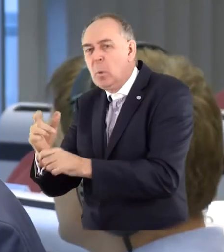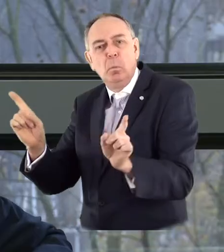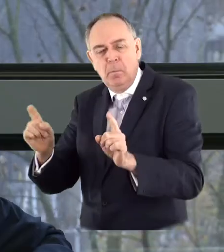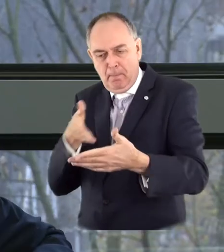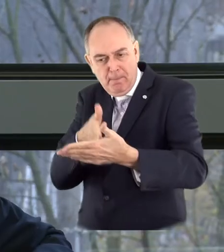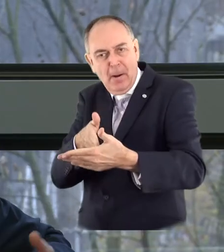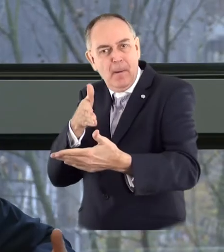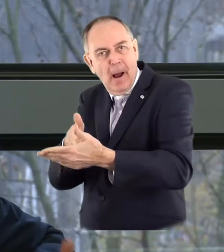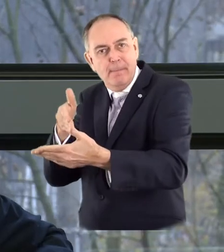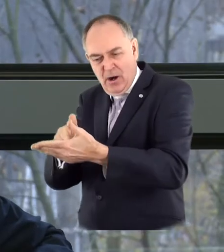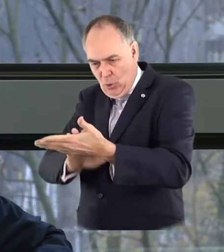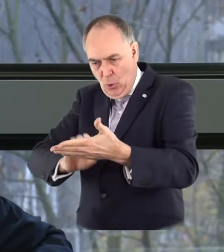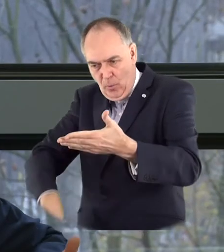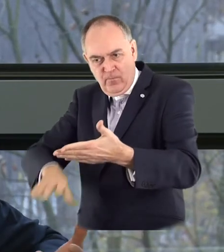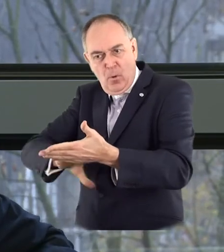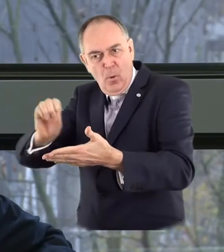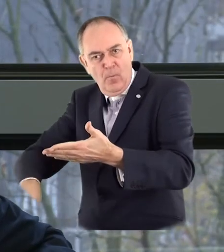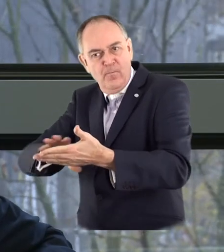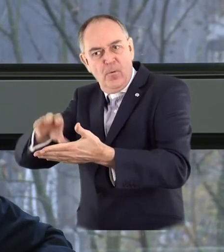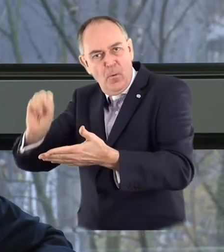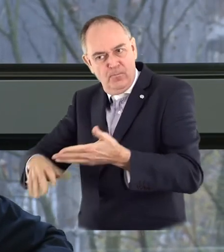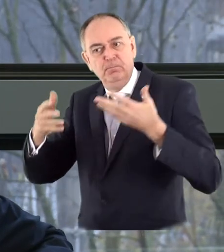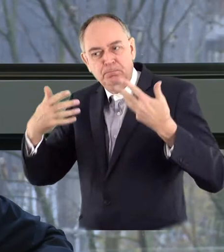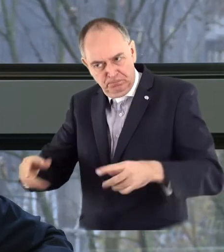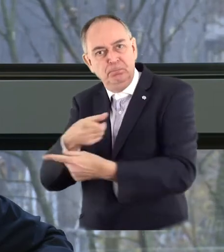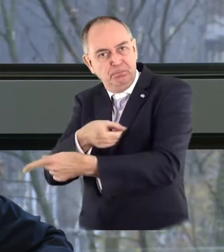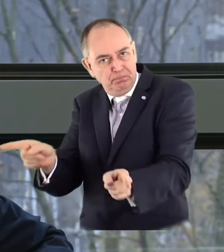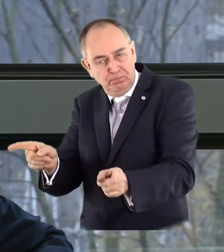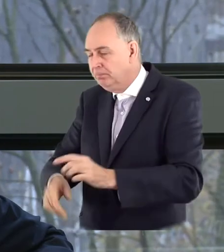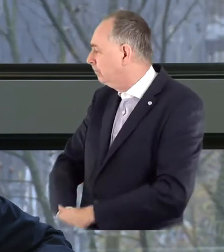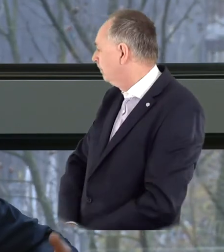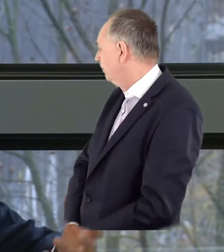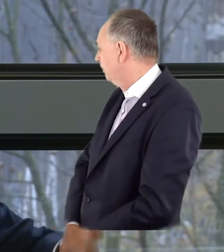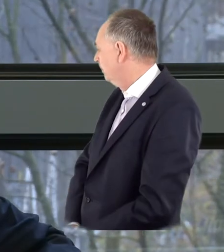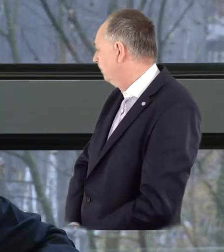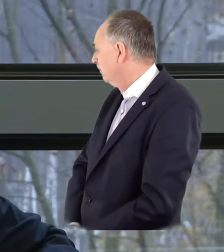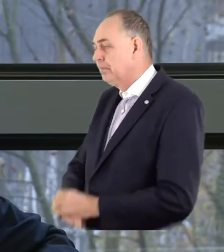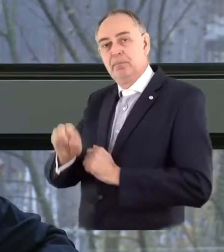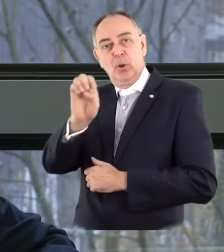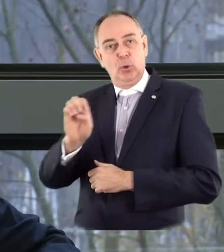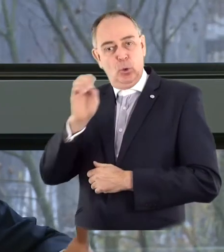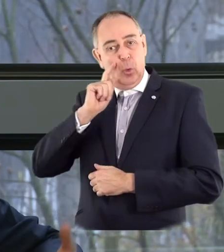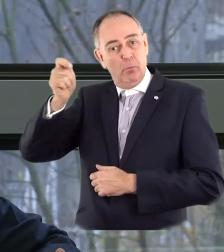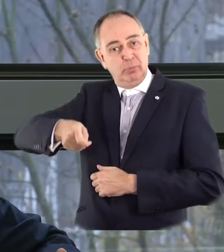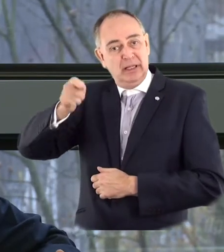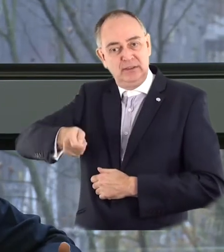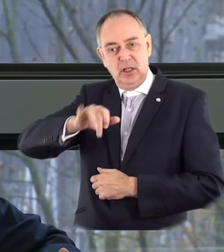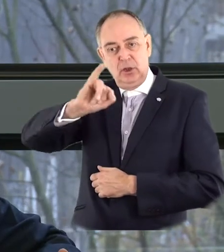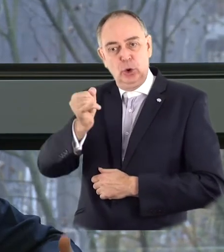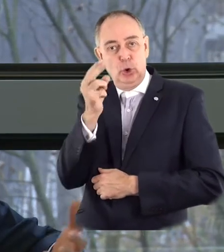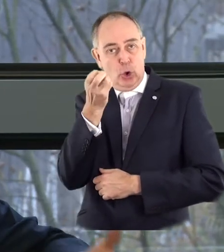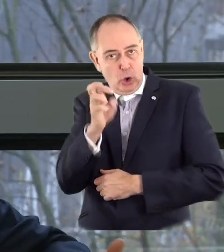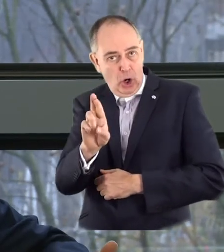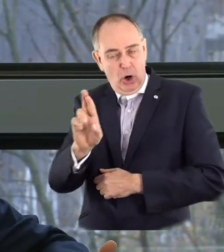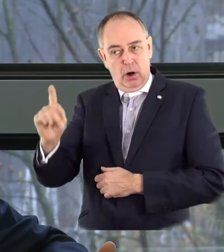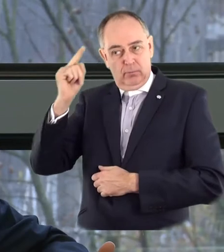Jean-Claude Juncker, the president of this new commission has decided to put disabilities inside the employment